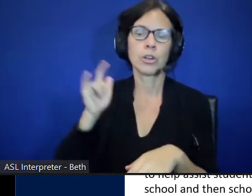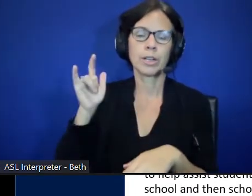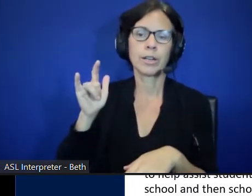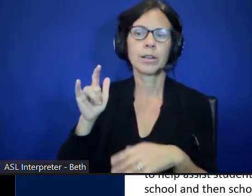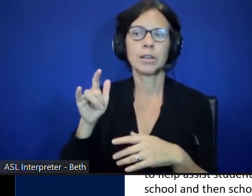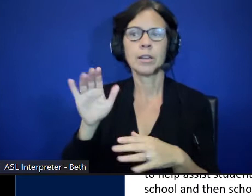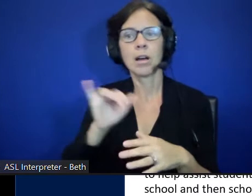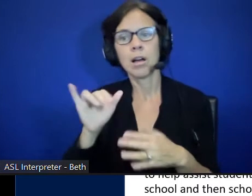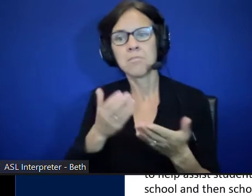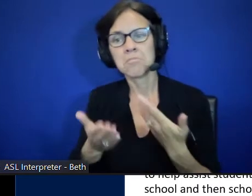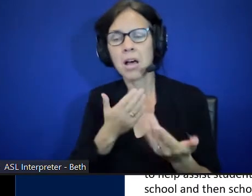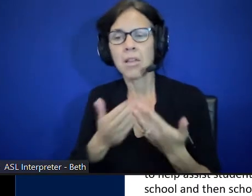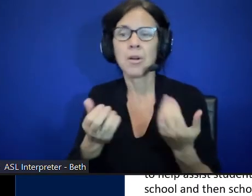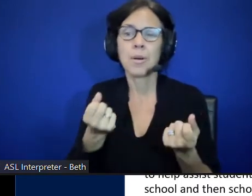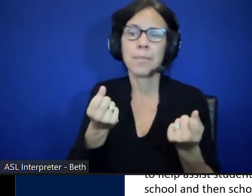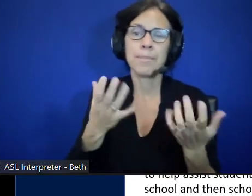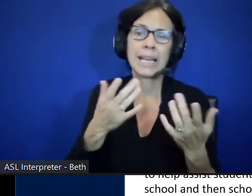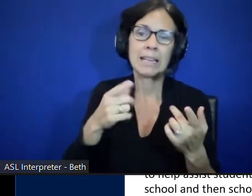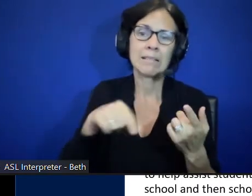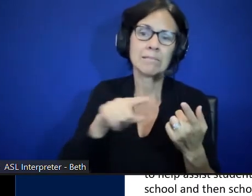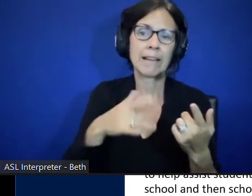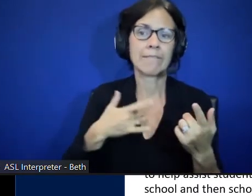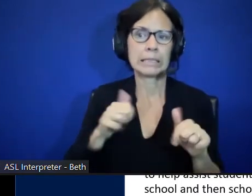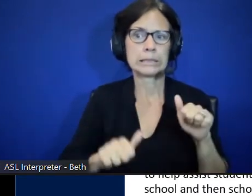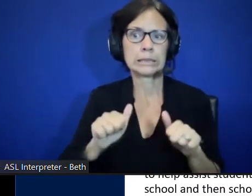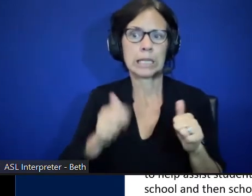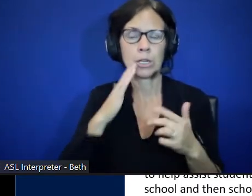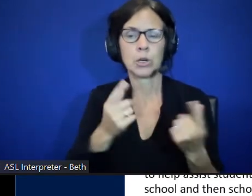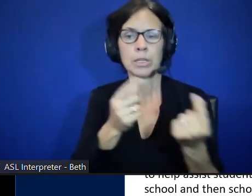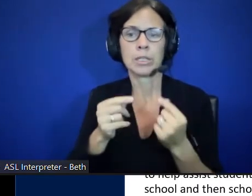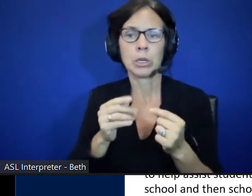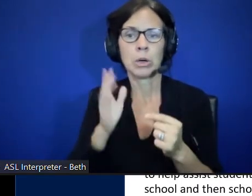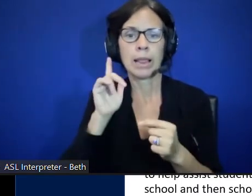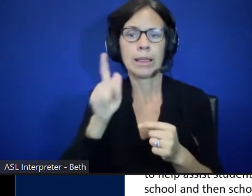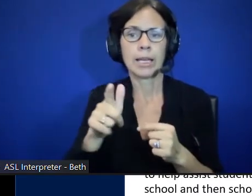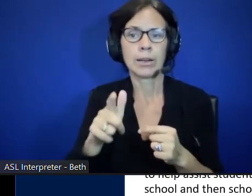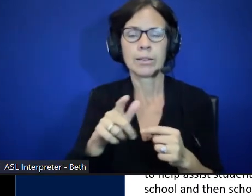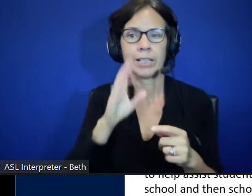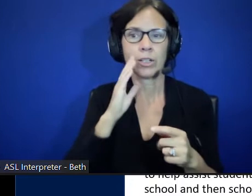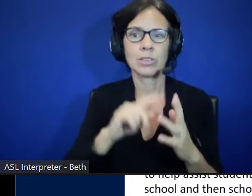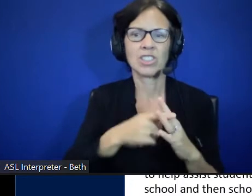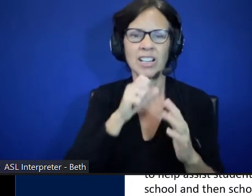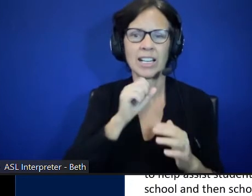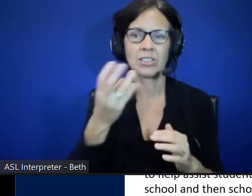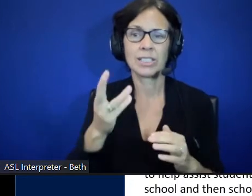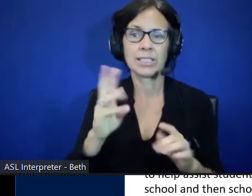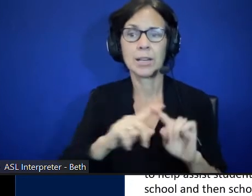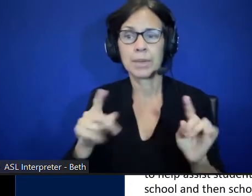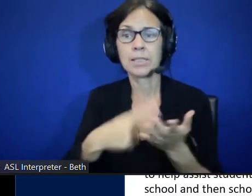be sure of what they want to do at age 16, there should be discussion sooner to help prepare them for whatever they choose to do.